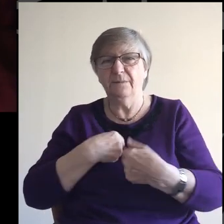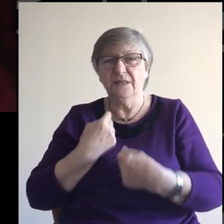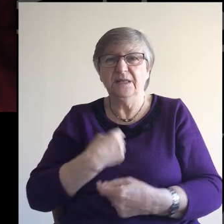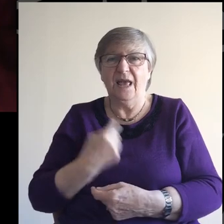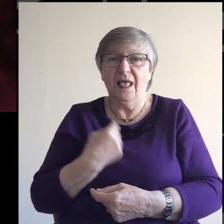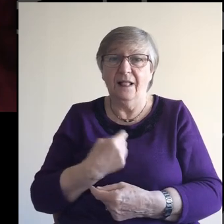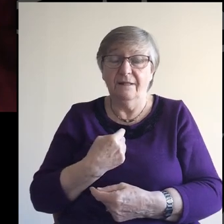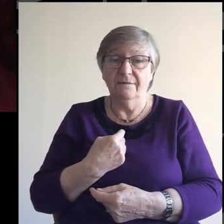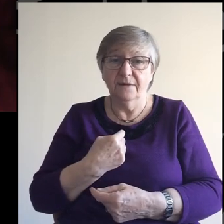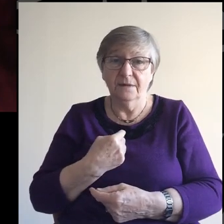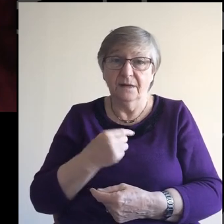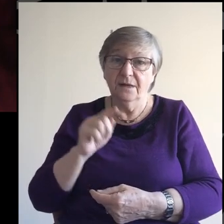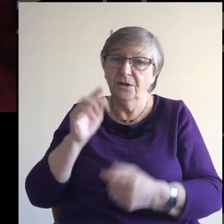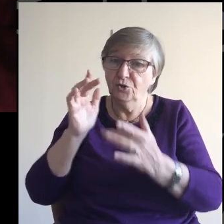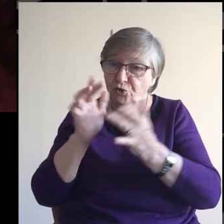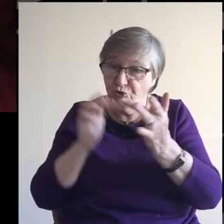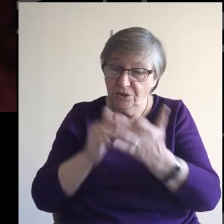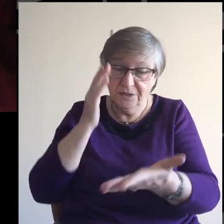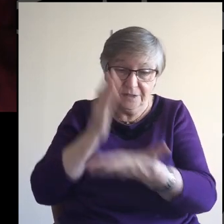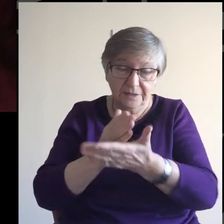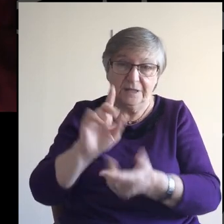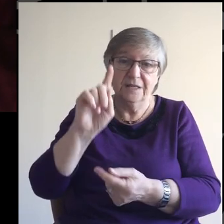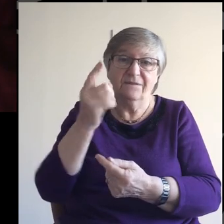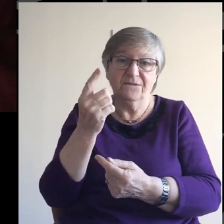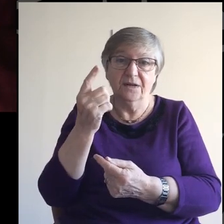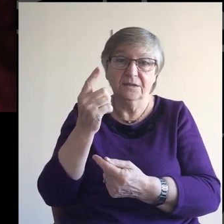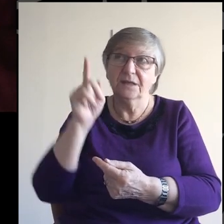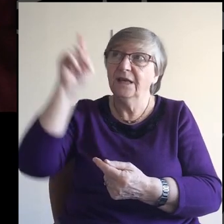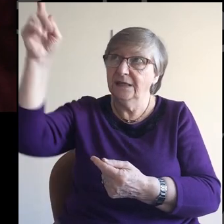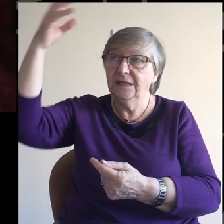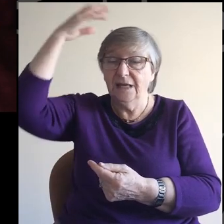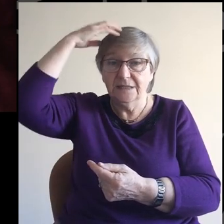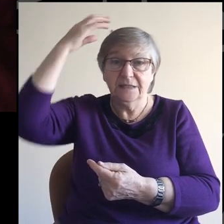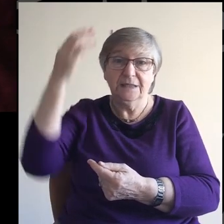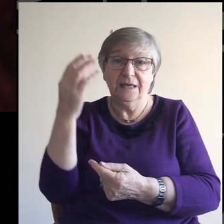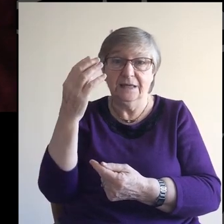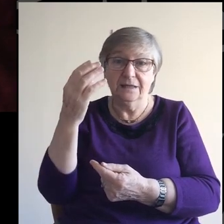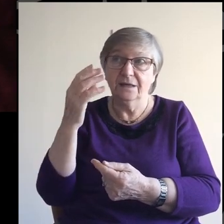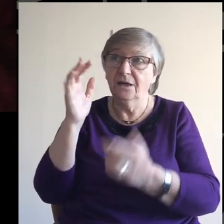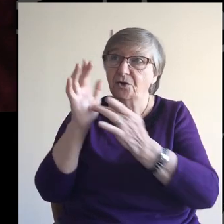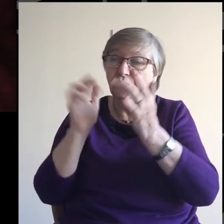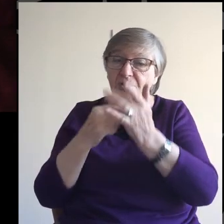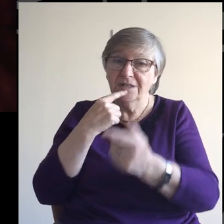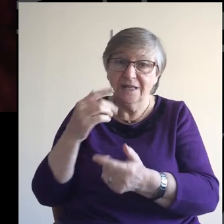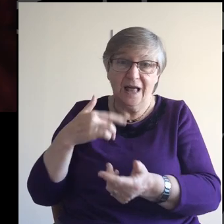kingdom where he is king and he is first. And he says, live in that new kingdom now.